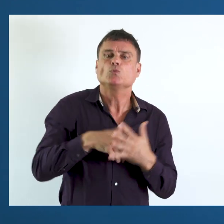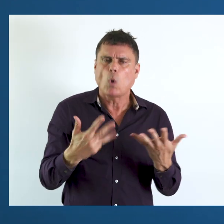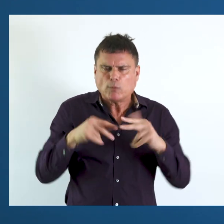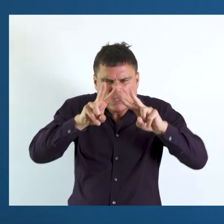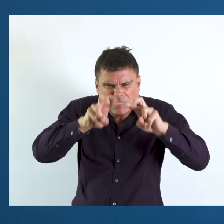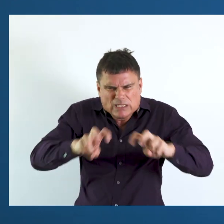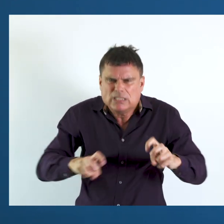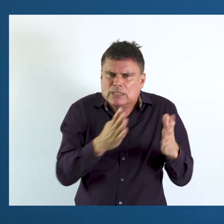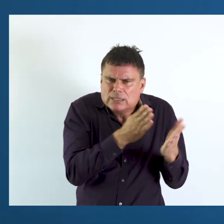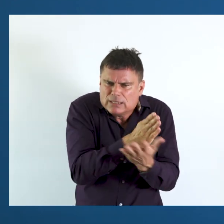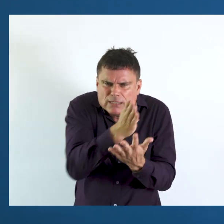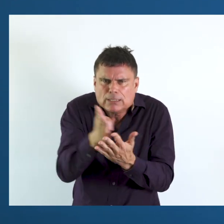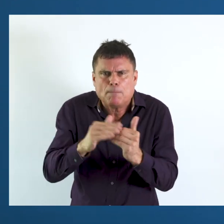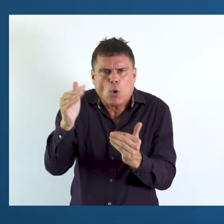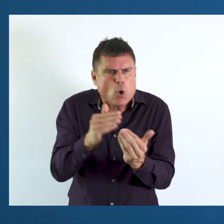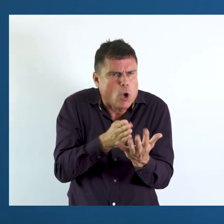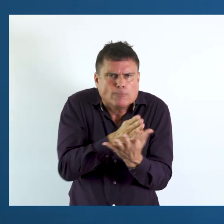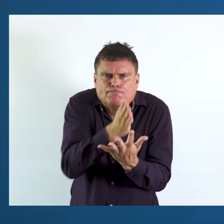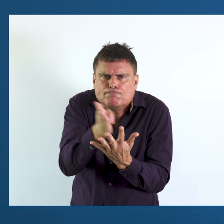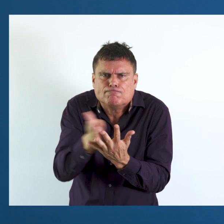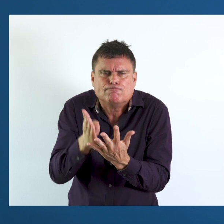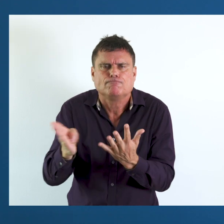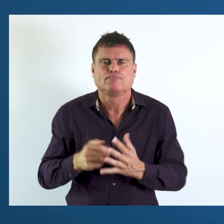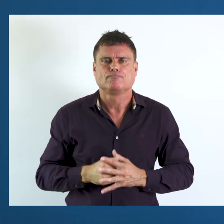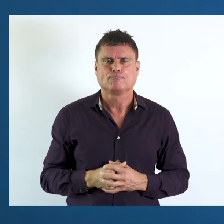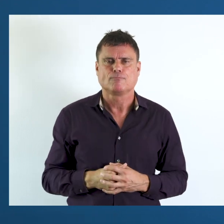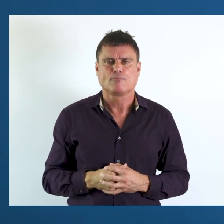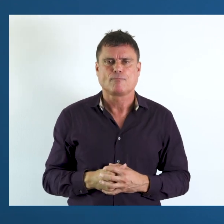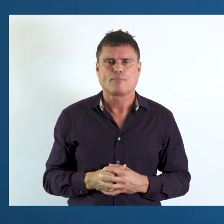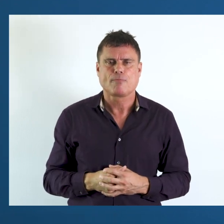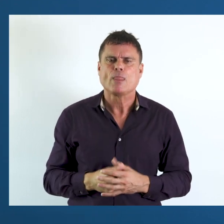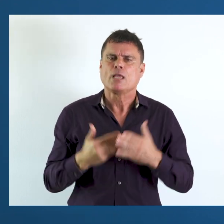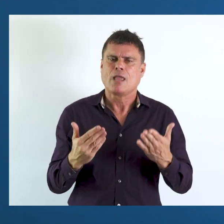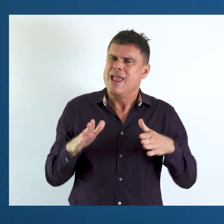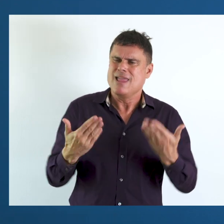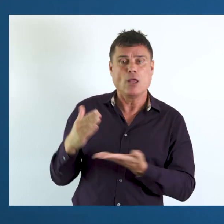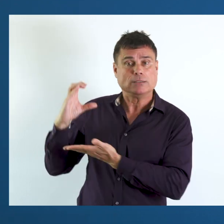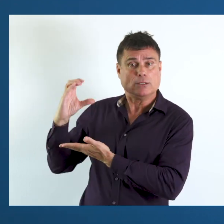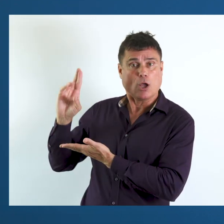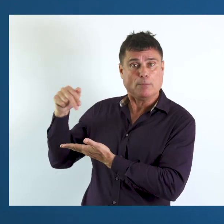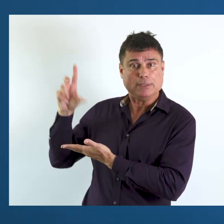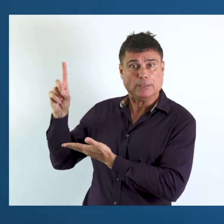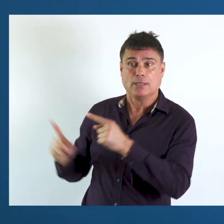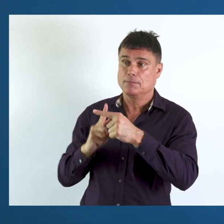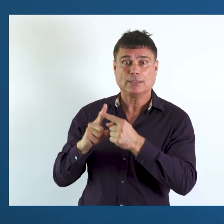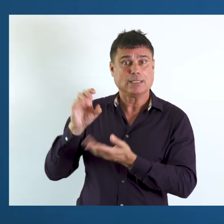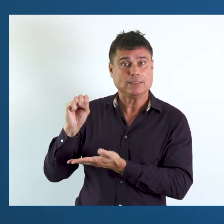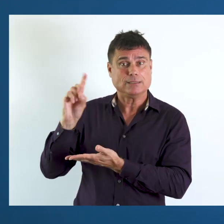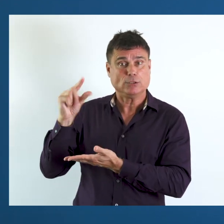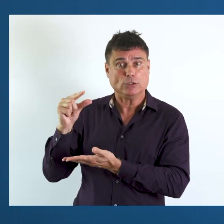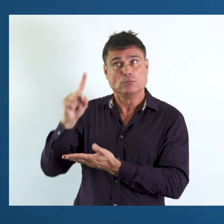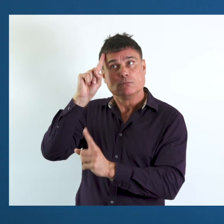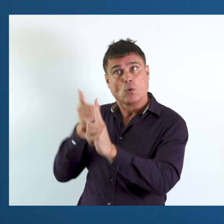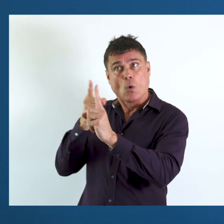So, we have to be able to disaggregate SDG indicators. And how do we know if